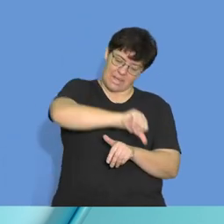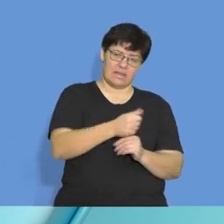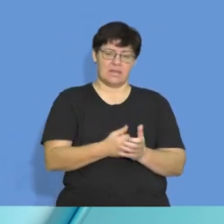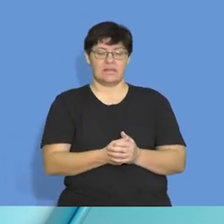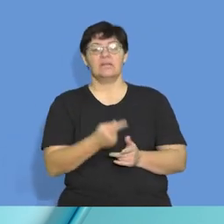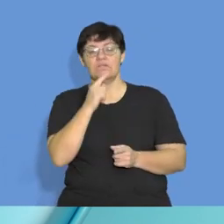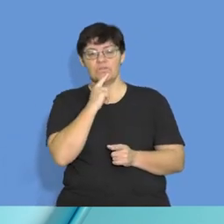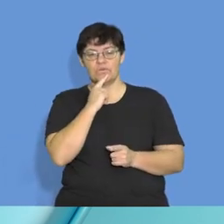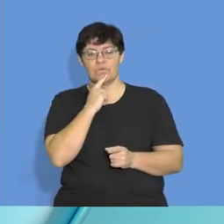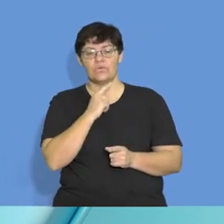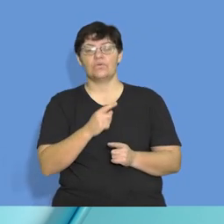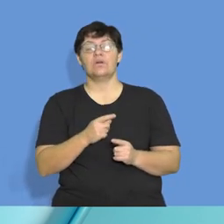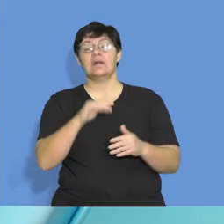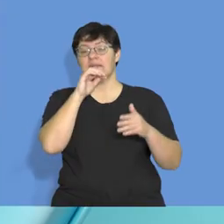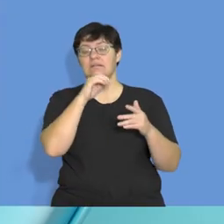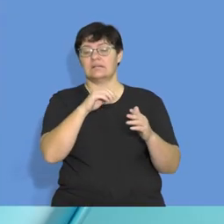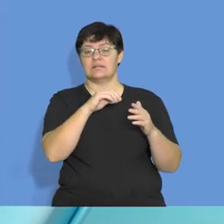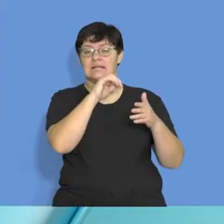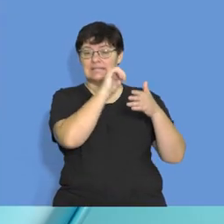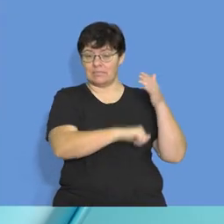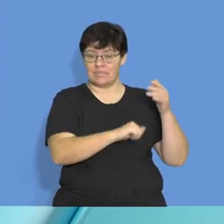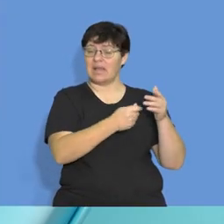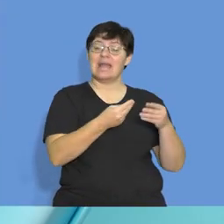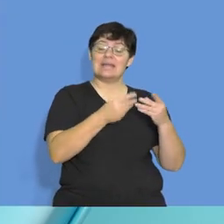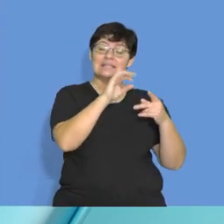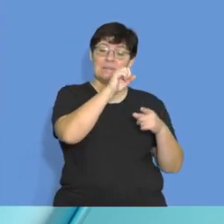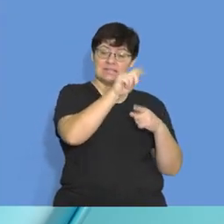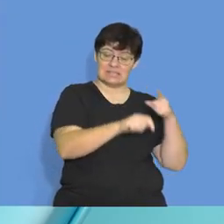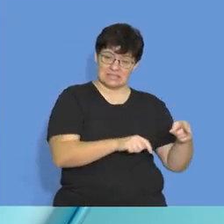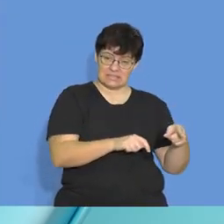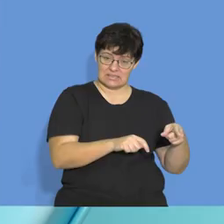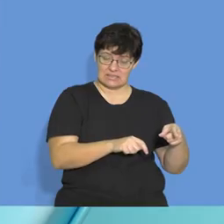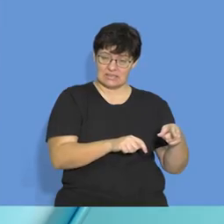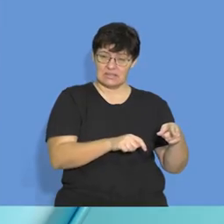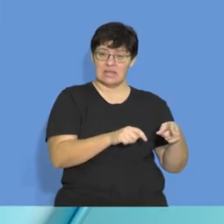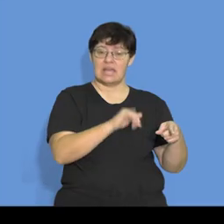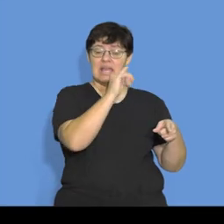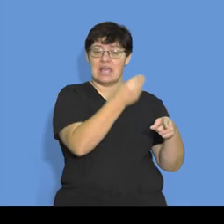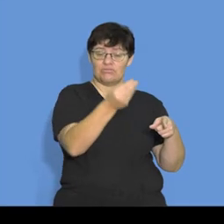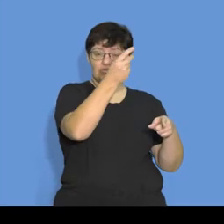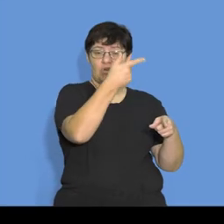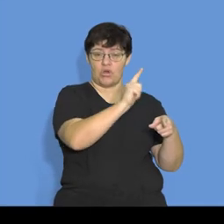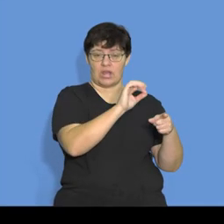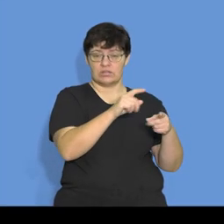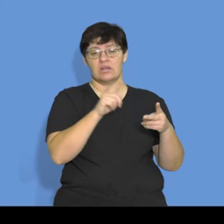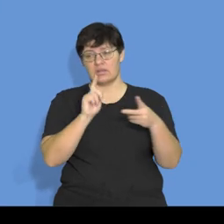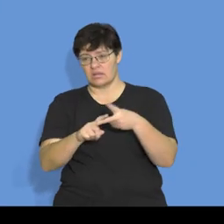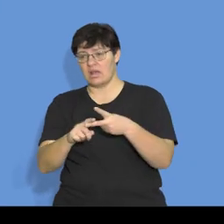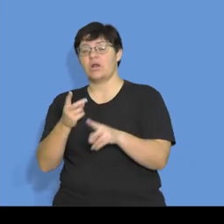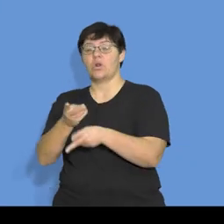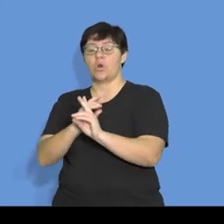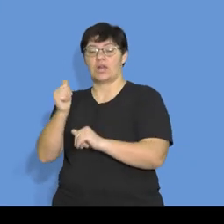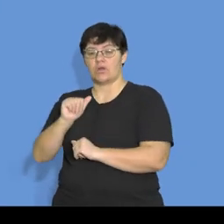debit interest on loan, which is your expense account, and you credit to your loan account. Watch here. Now,